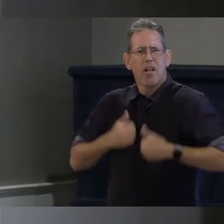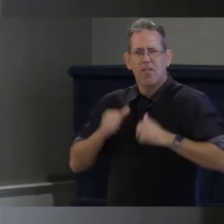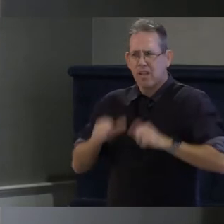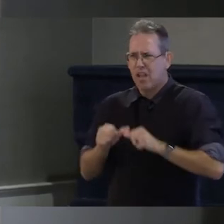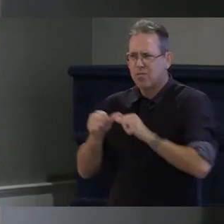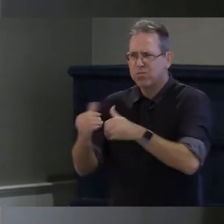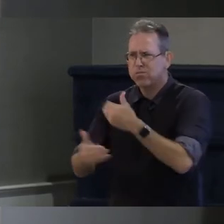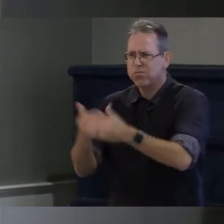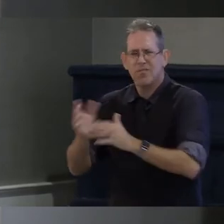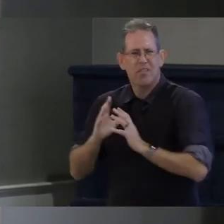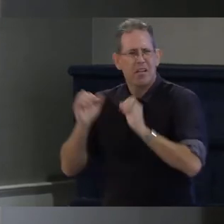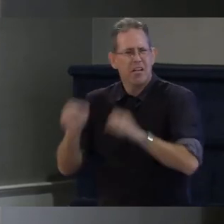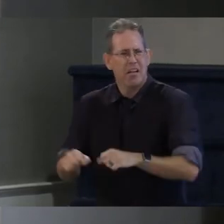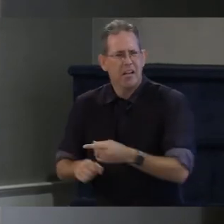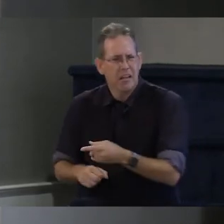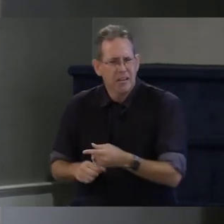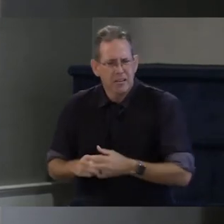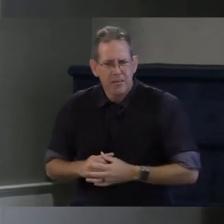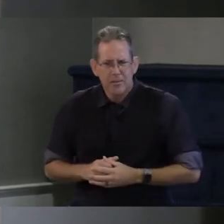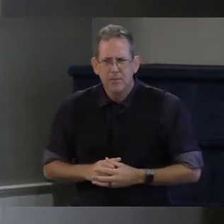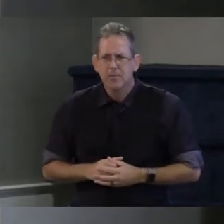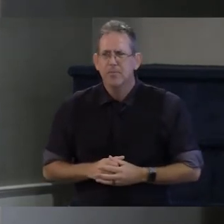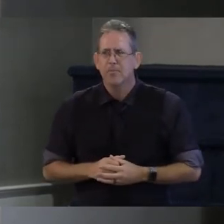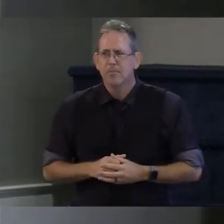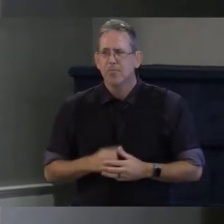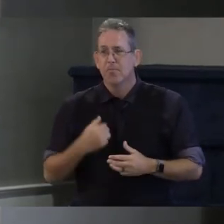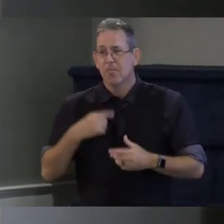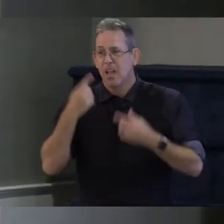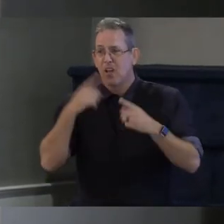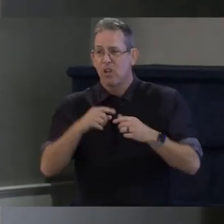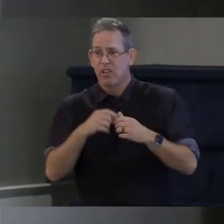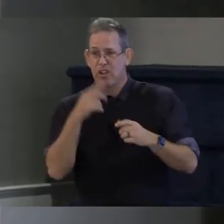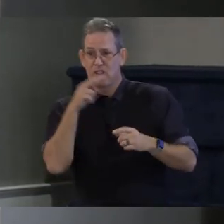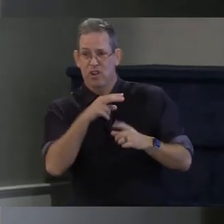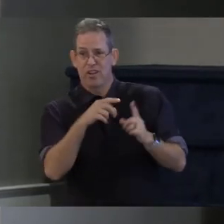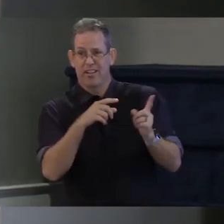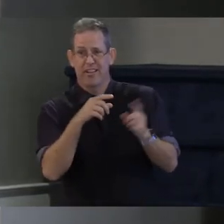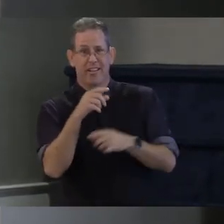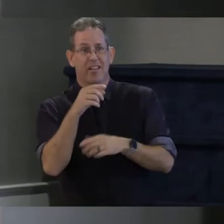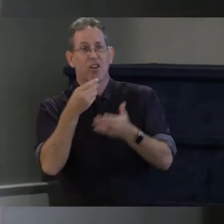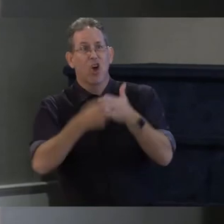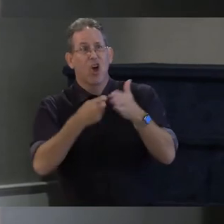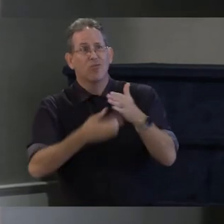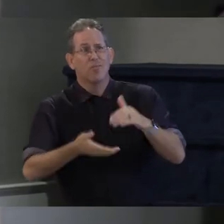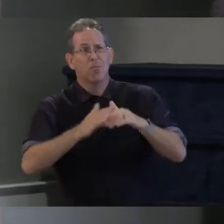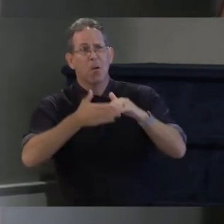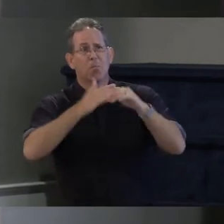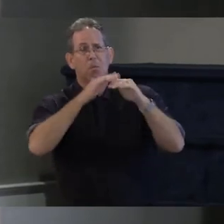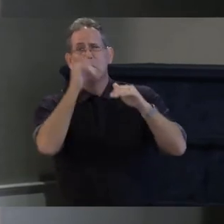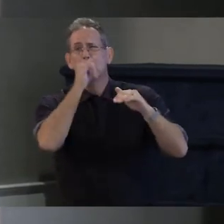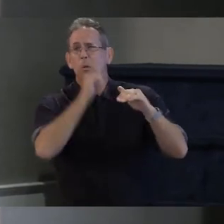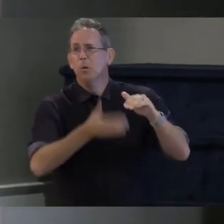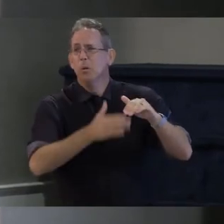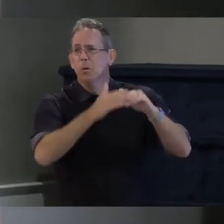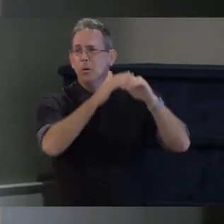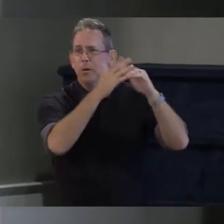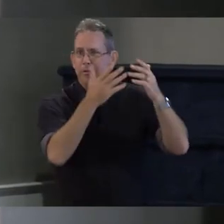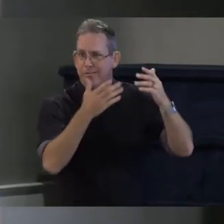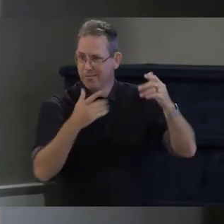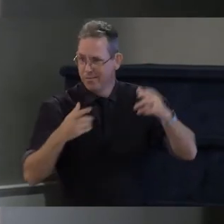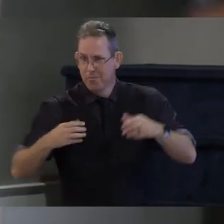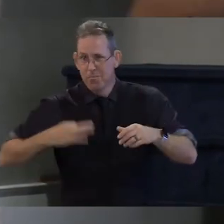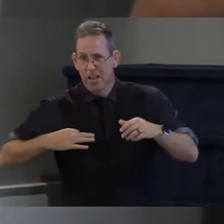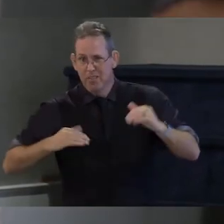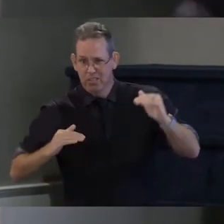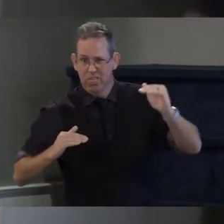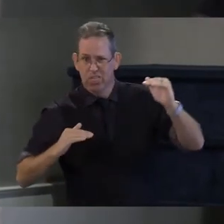um looking at inflation right now and ensuring that we're increasing um increasing pay but also making